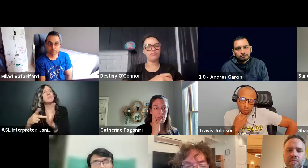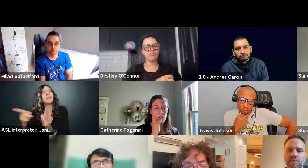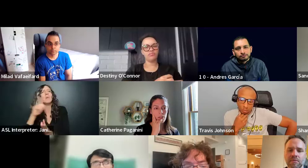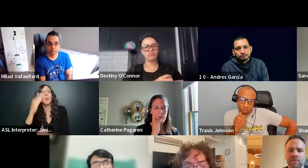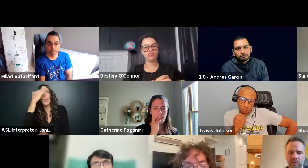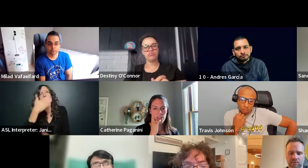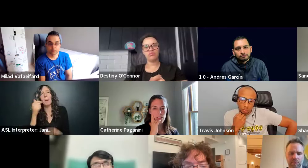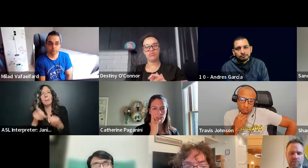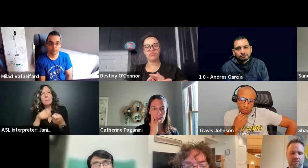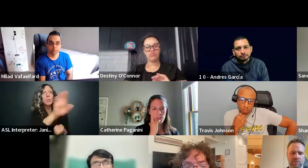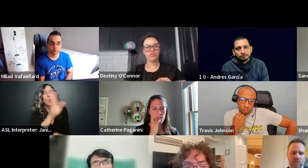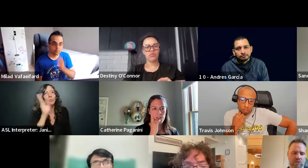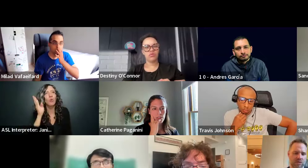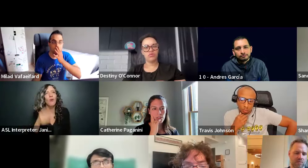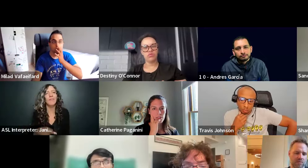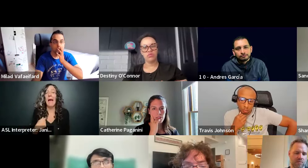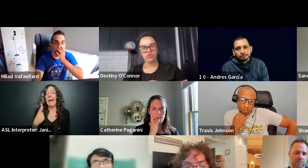my feeling is.